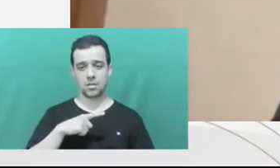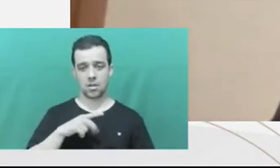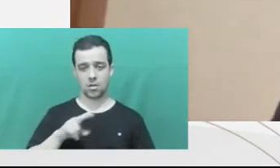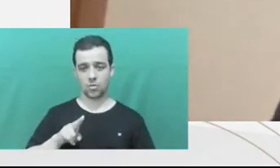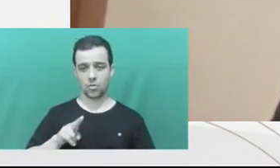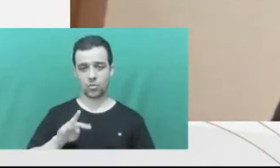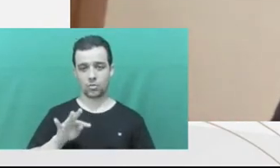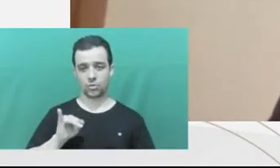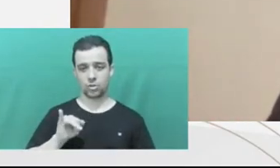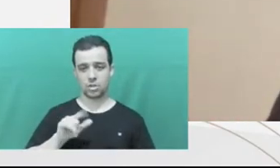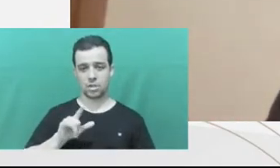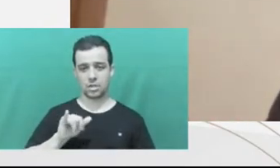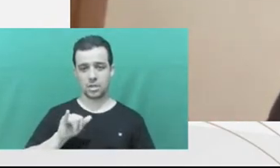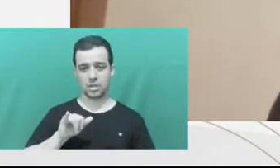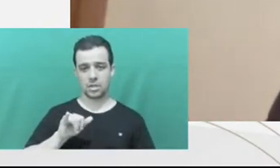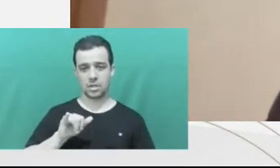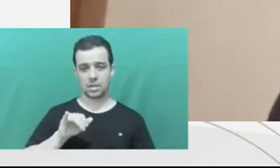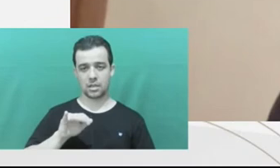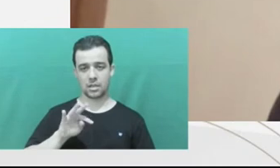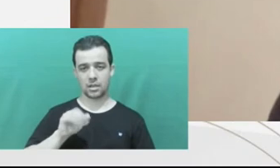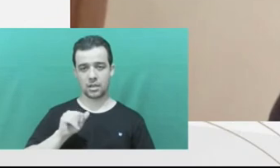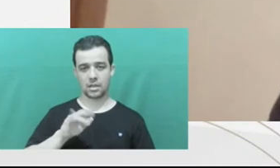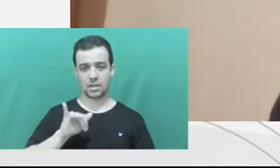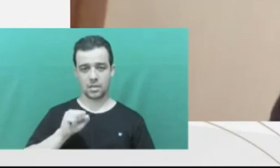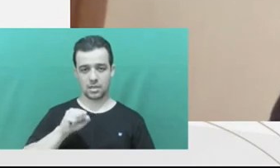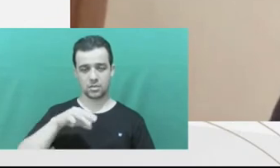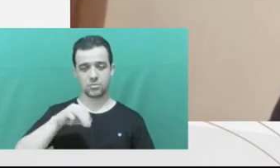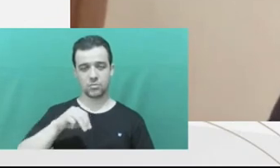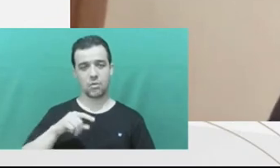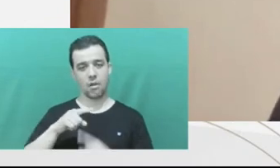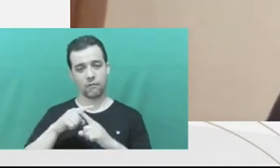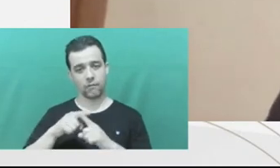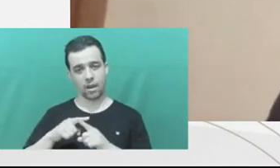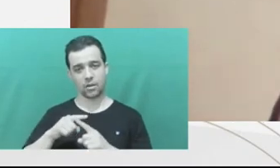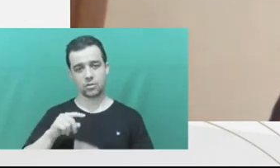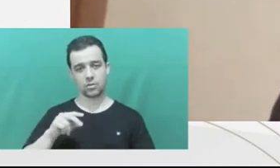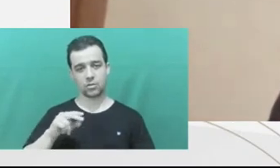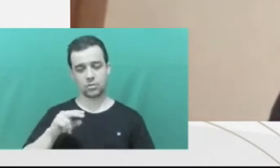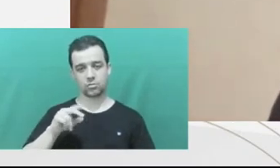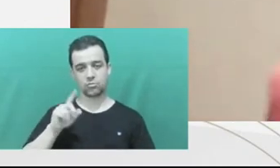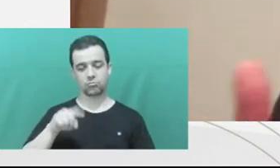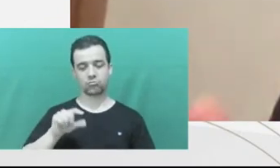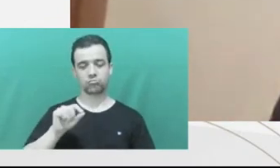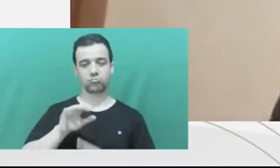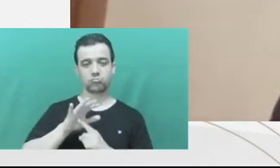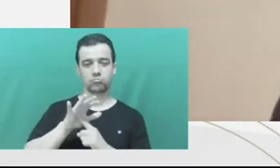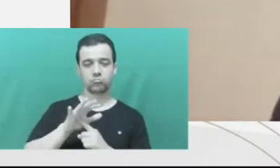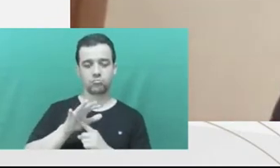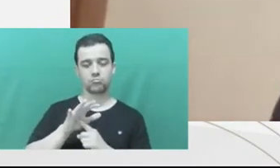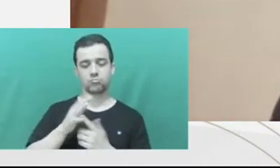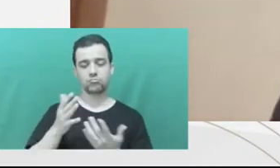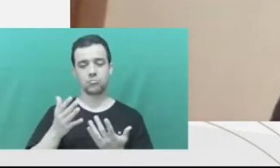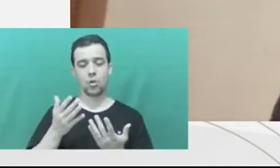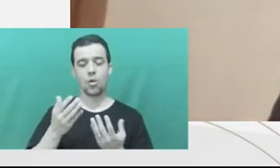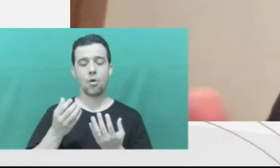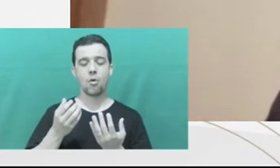have the utilitarianism versus instrumentalism, which is put by the Arminas,